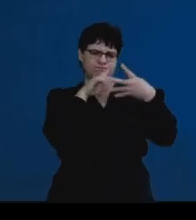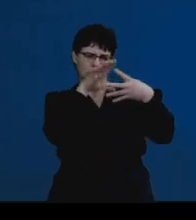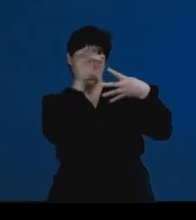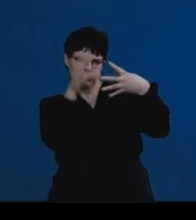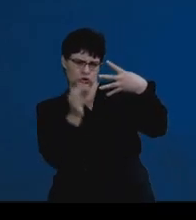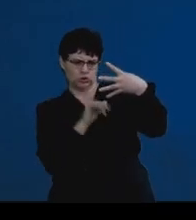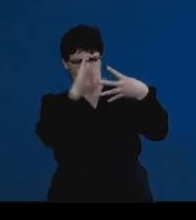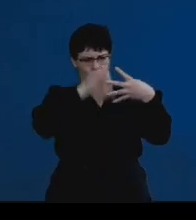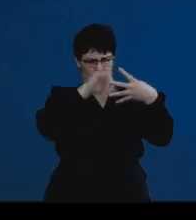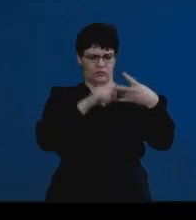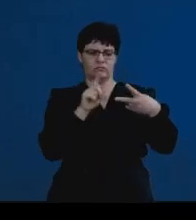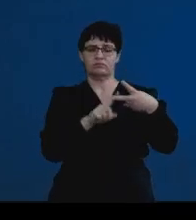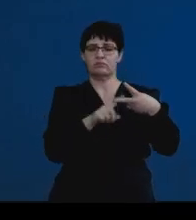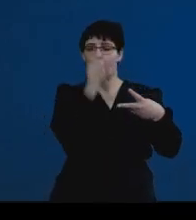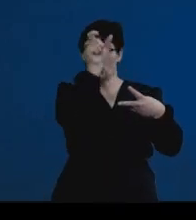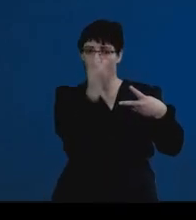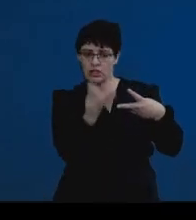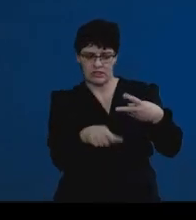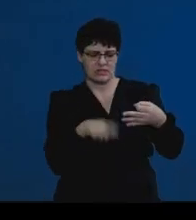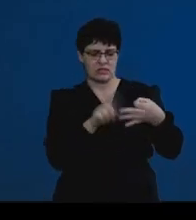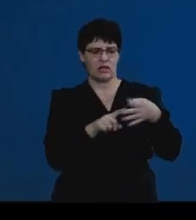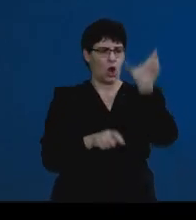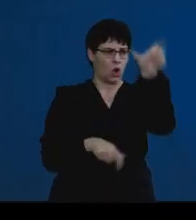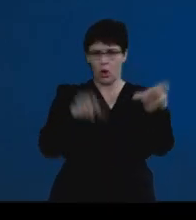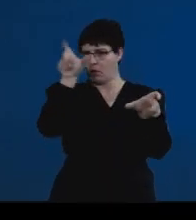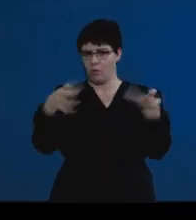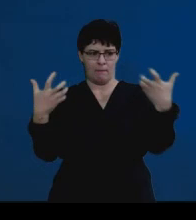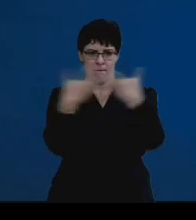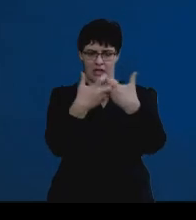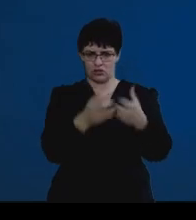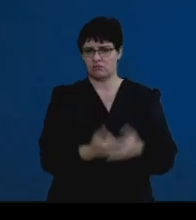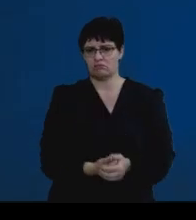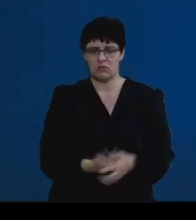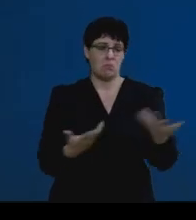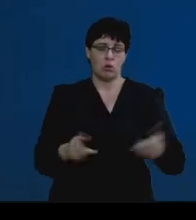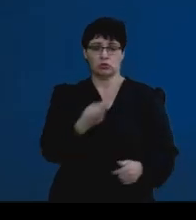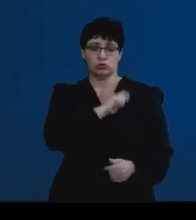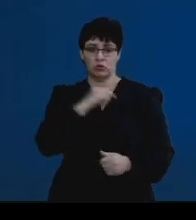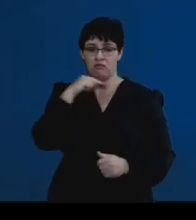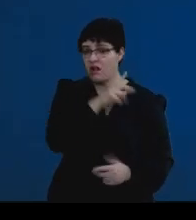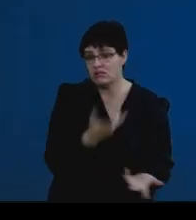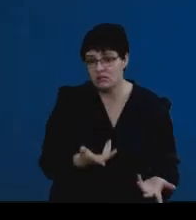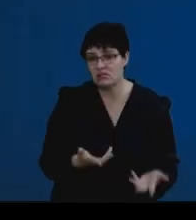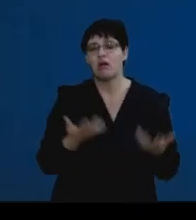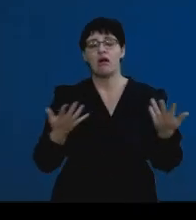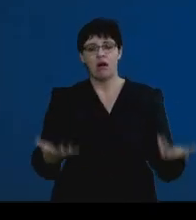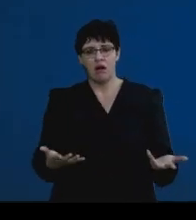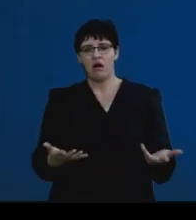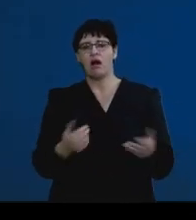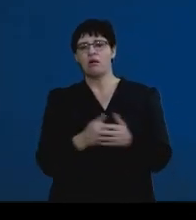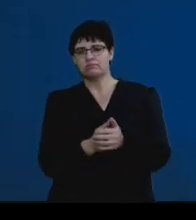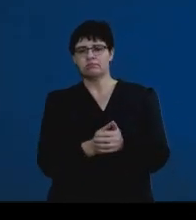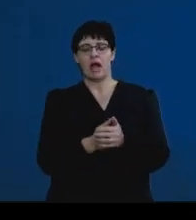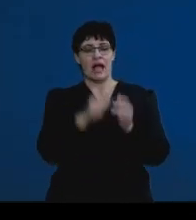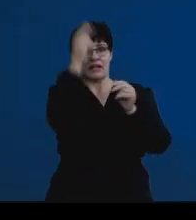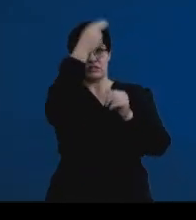on terminology, some matching the columns, probably true and false, as well as labeling diagrams.